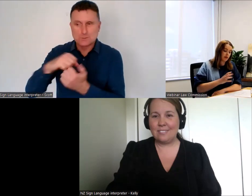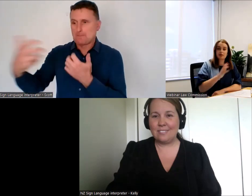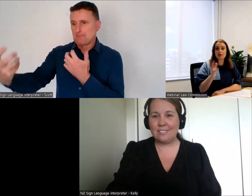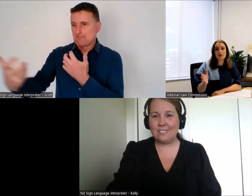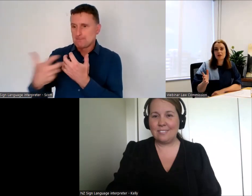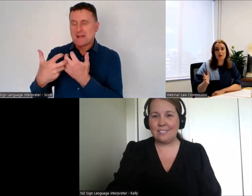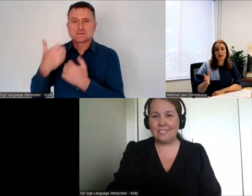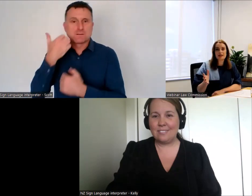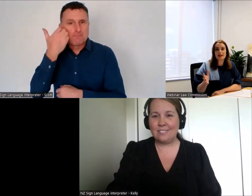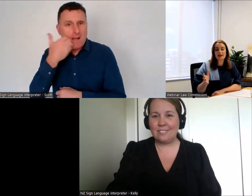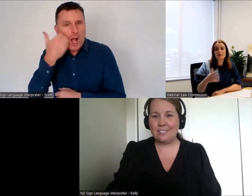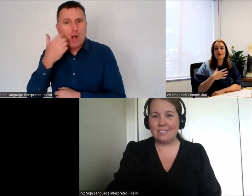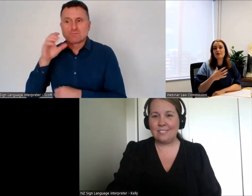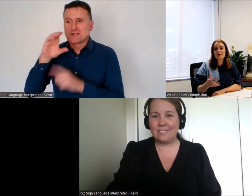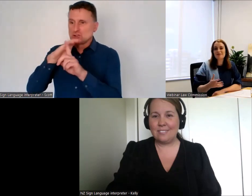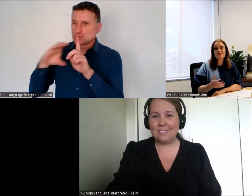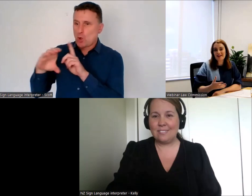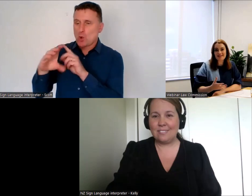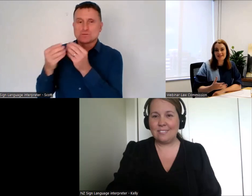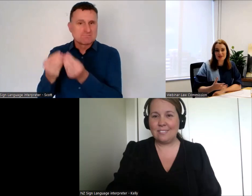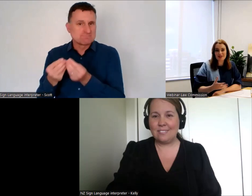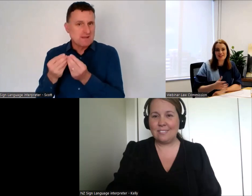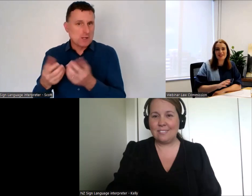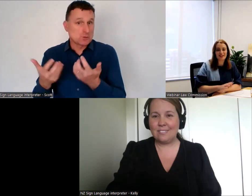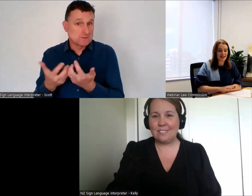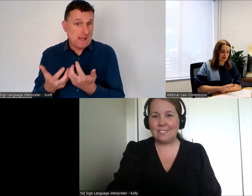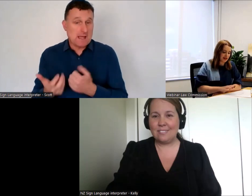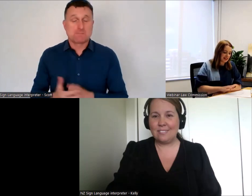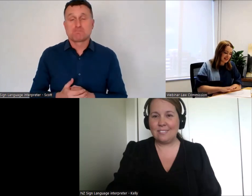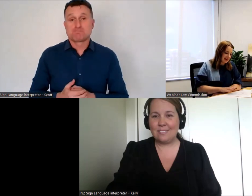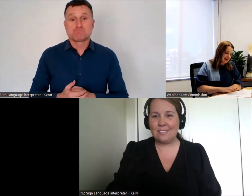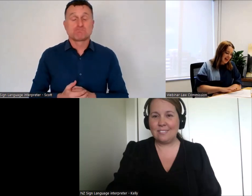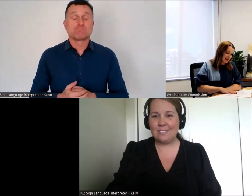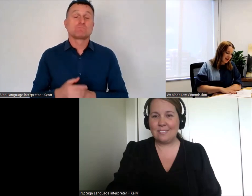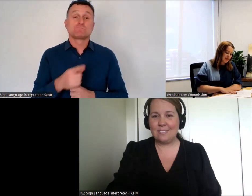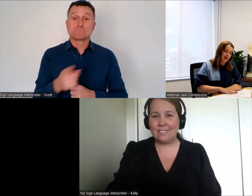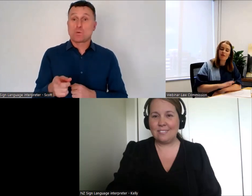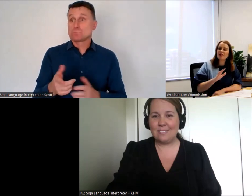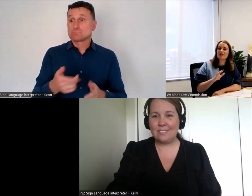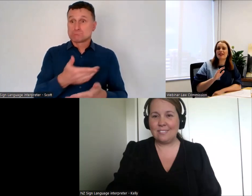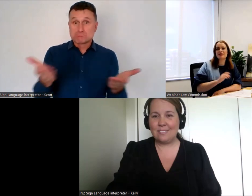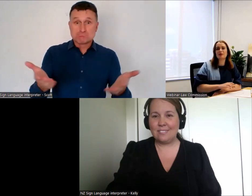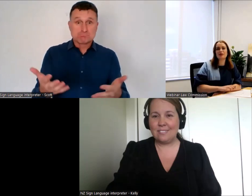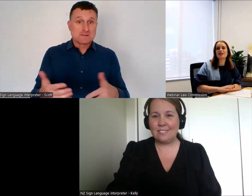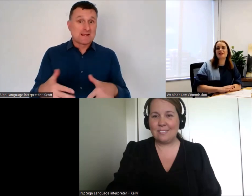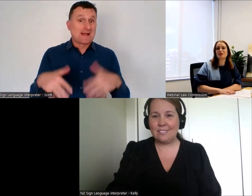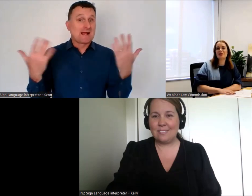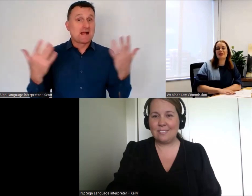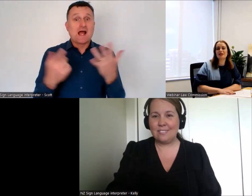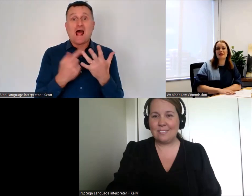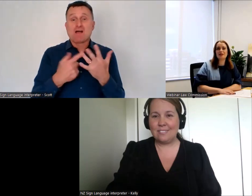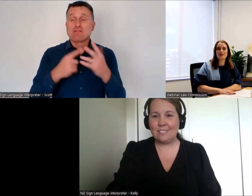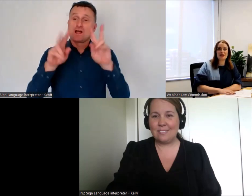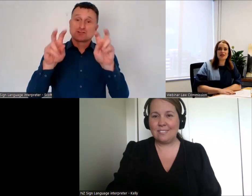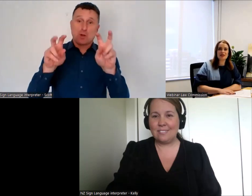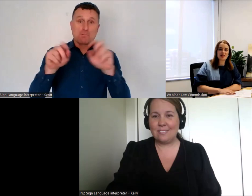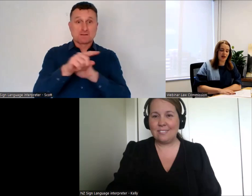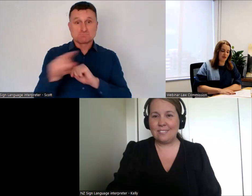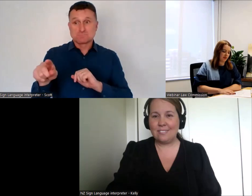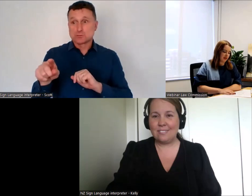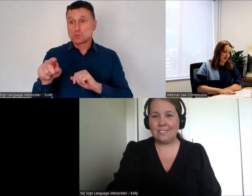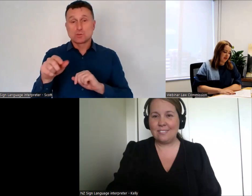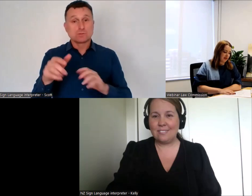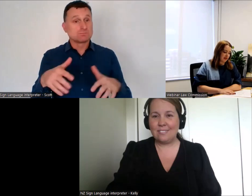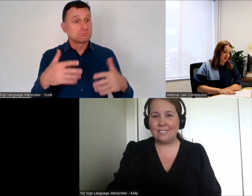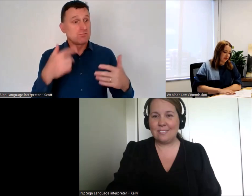So as with other topics, we really welcome submissions on that point and what you think supported decision making in New Zealand